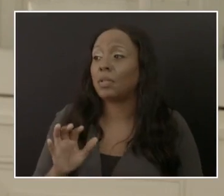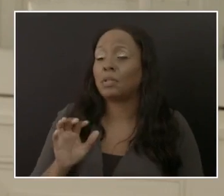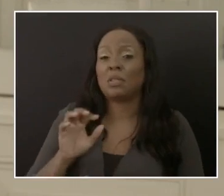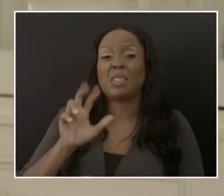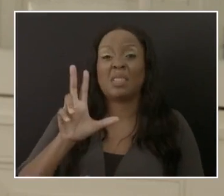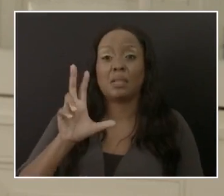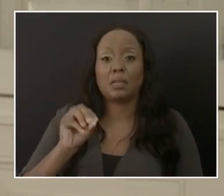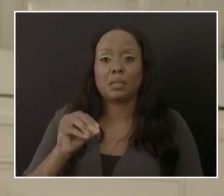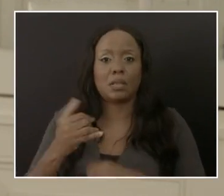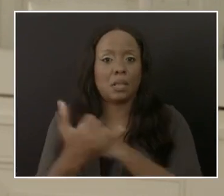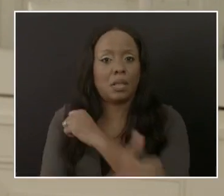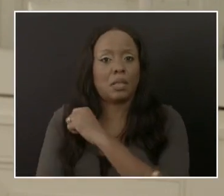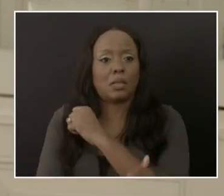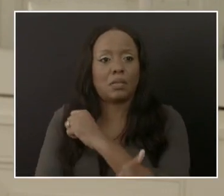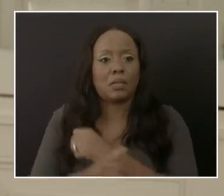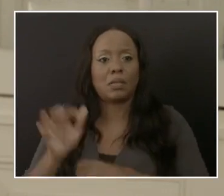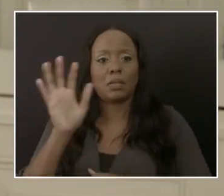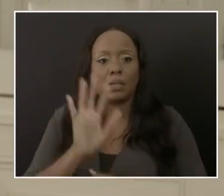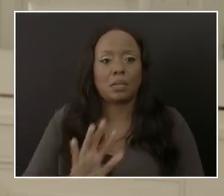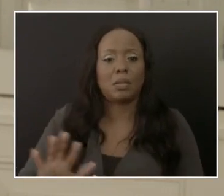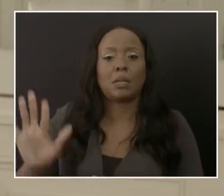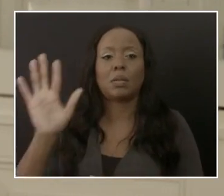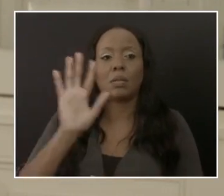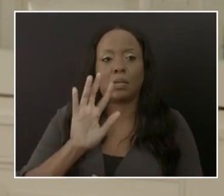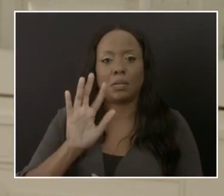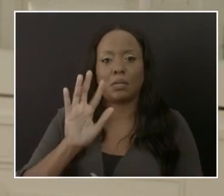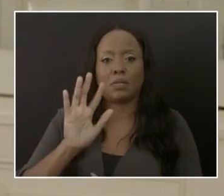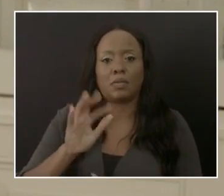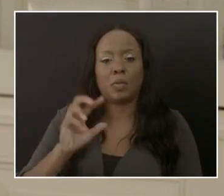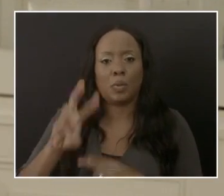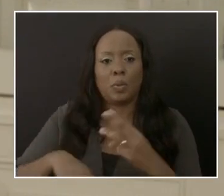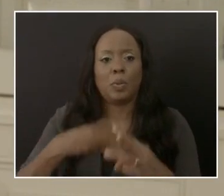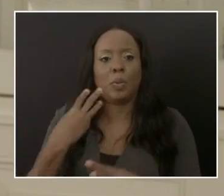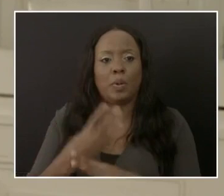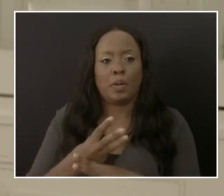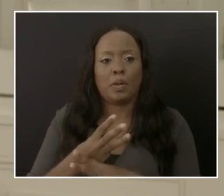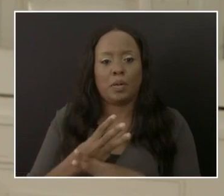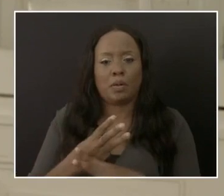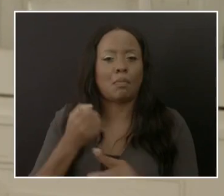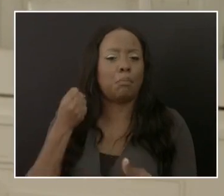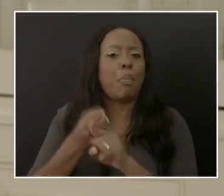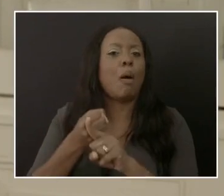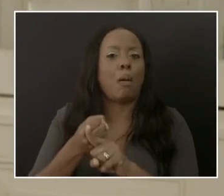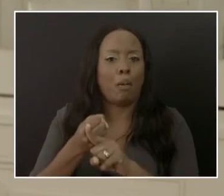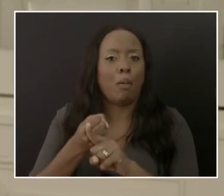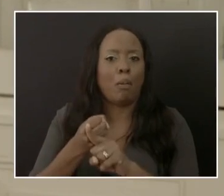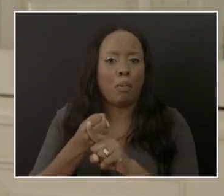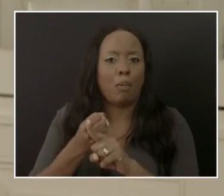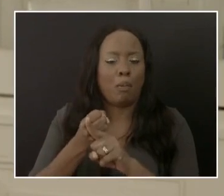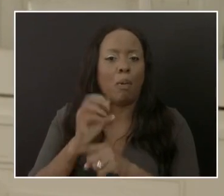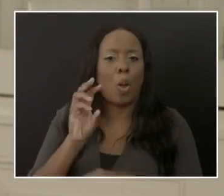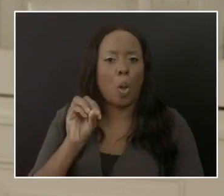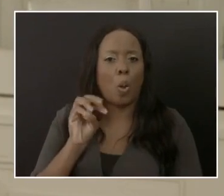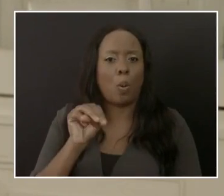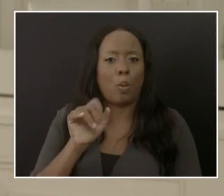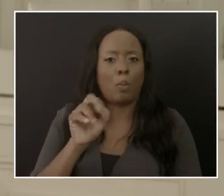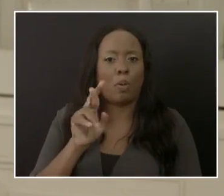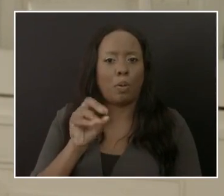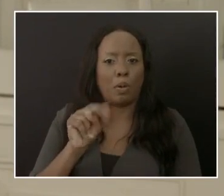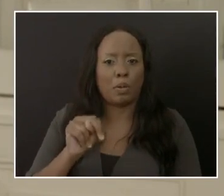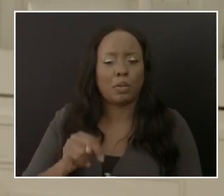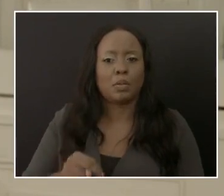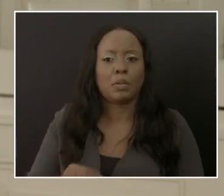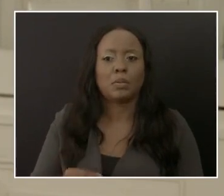countries across the globe. Some of those countries indeed represent our